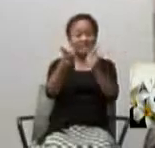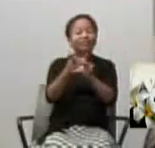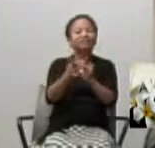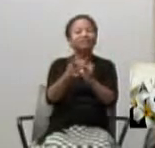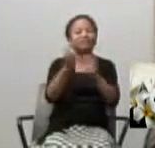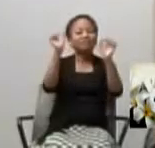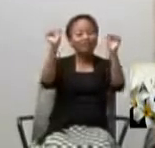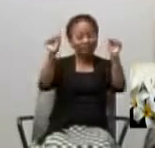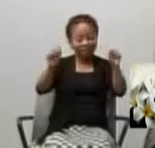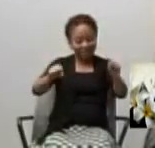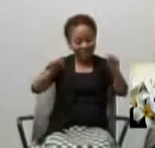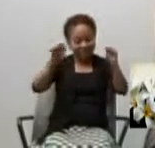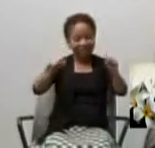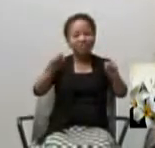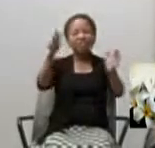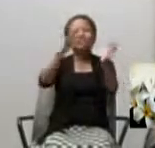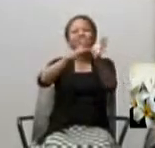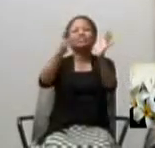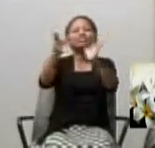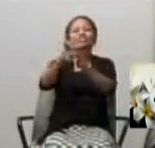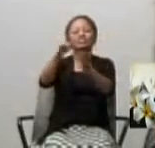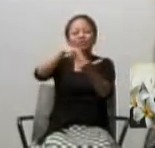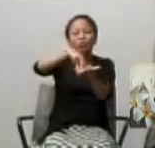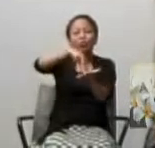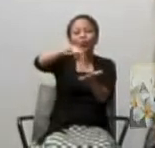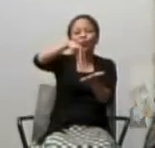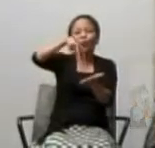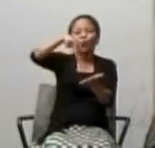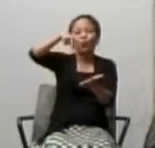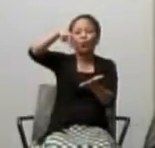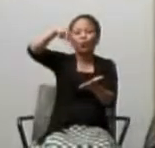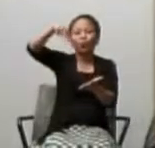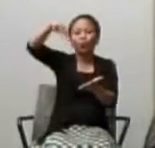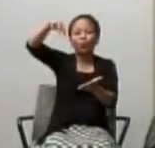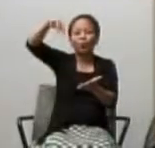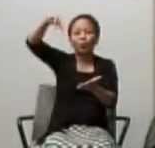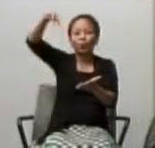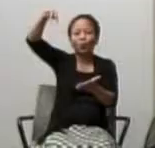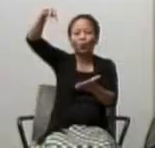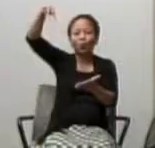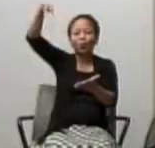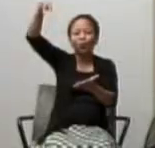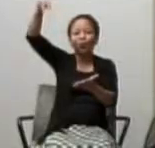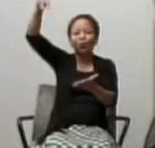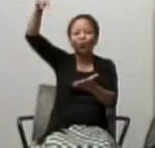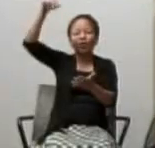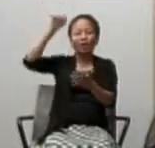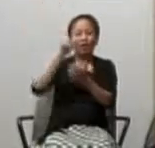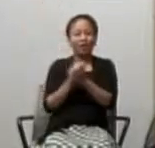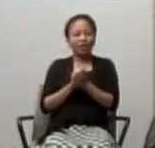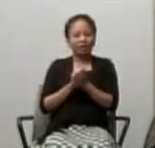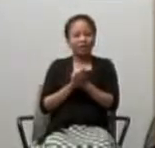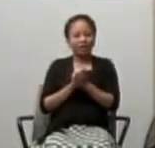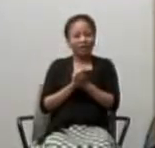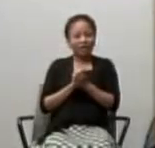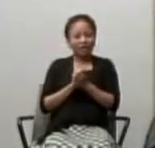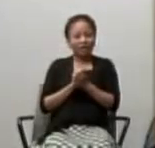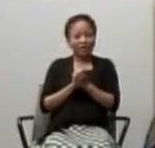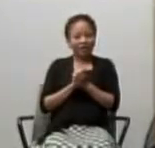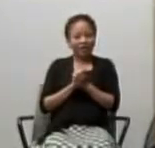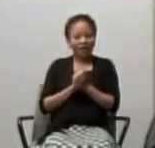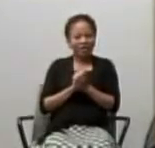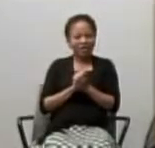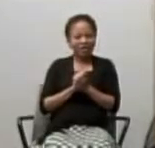lifted up on high, ascended to the Father. Returned from where he came.